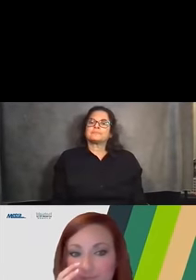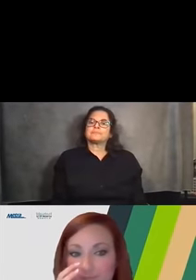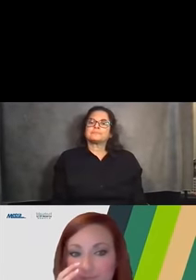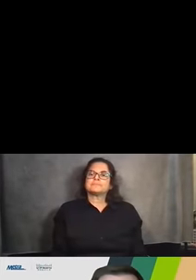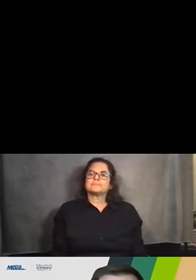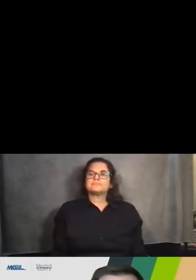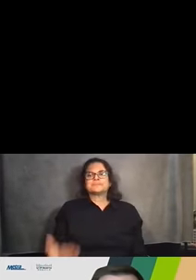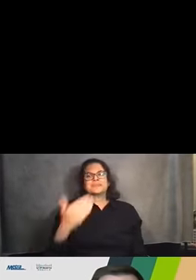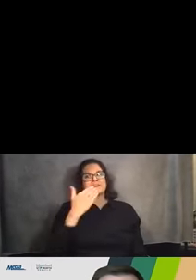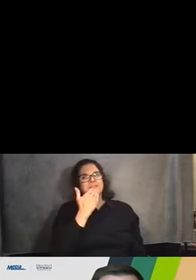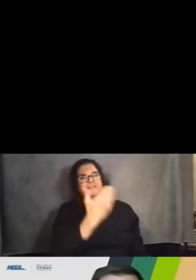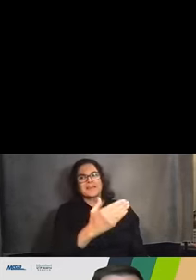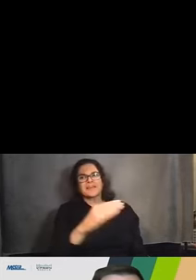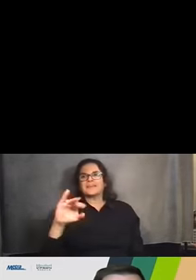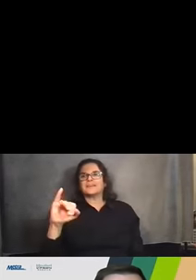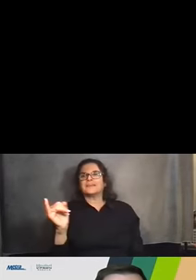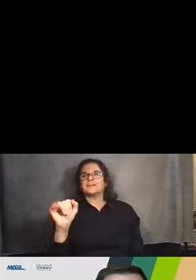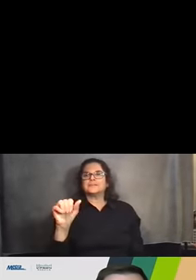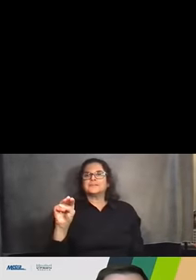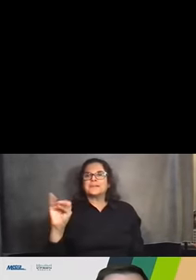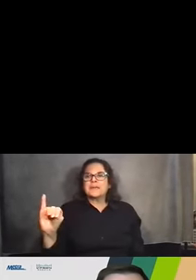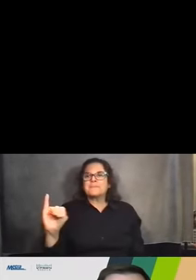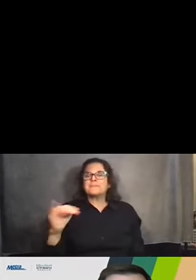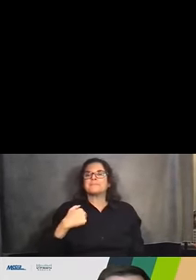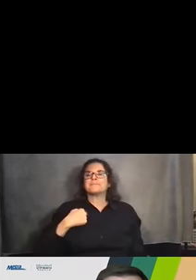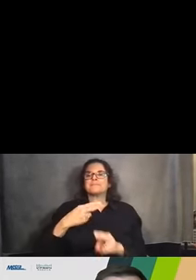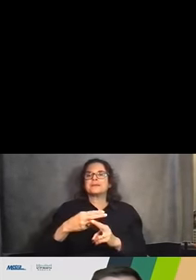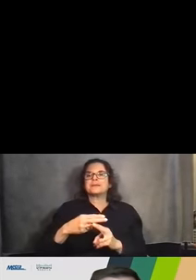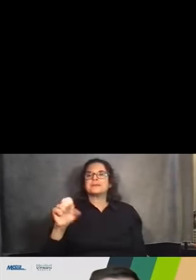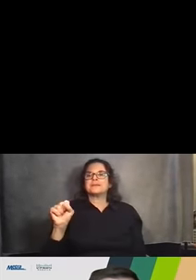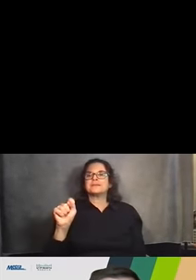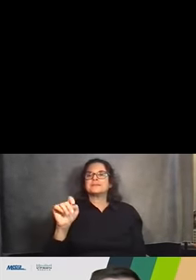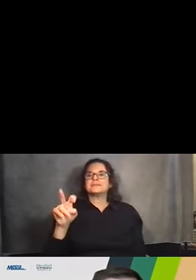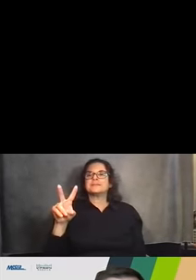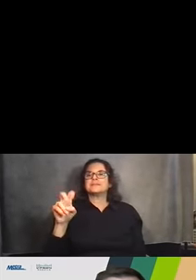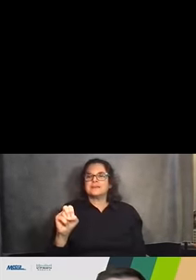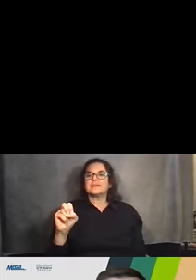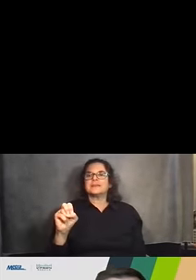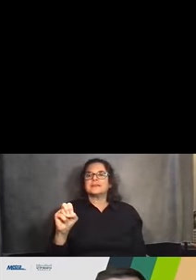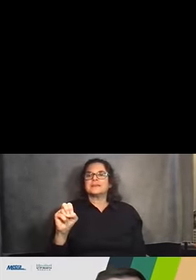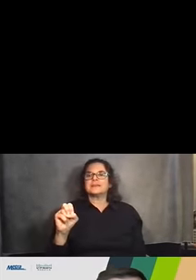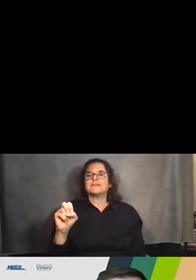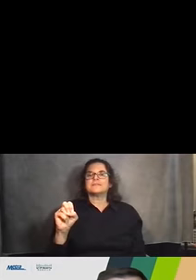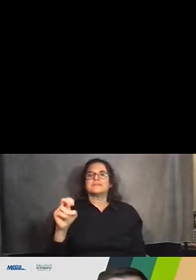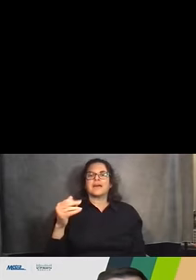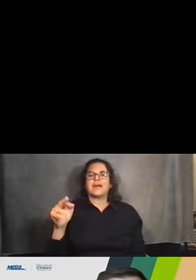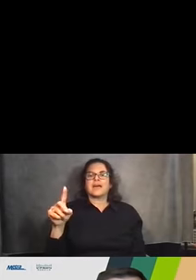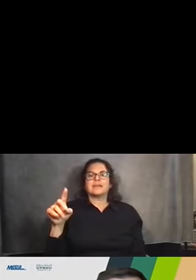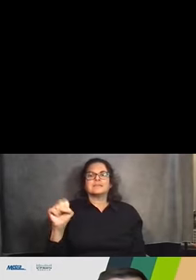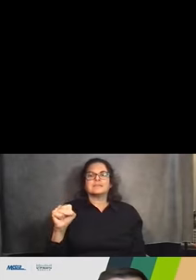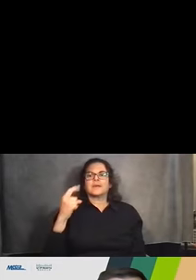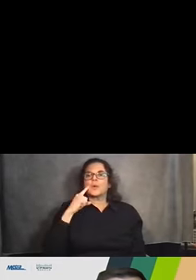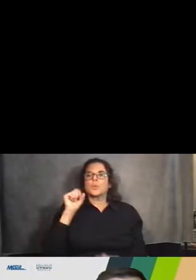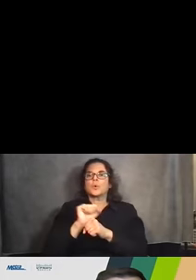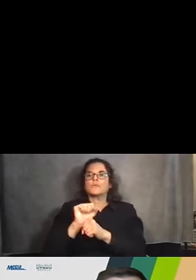Thank you, Jamie. Again, my name is Steve Hands. I work for CDM Smith on the environmental review team. We're